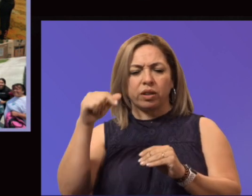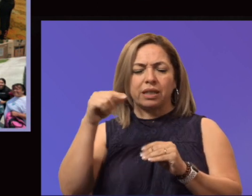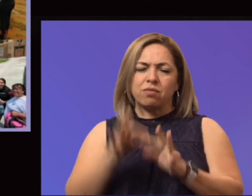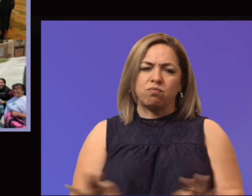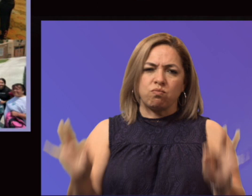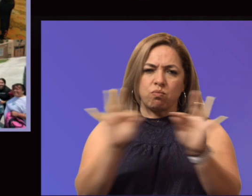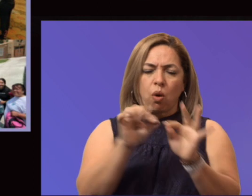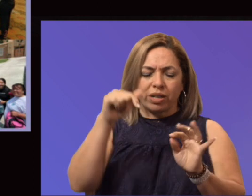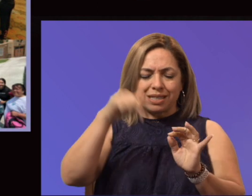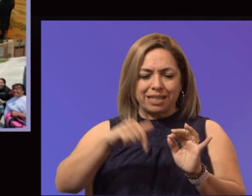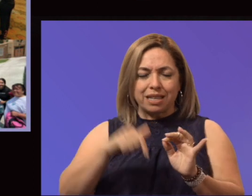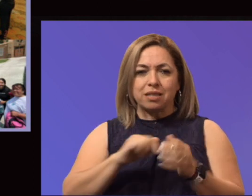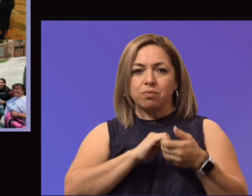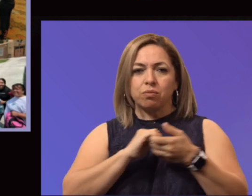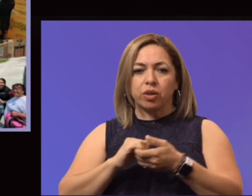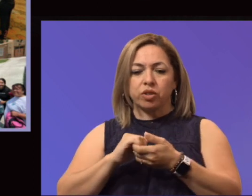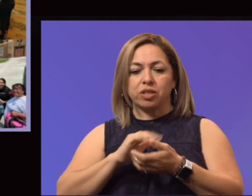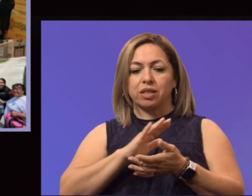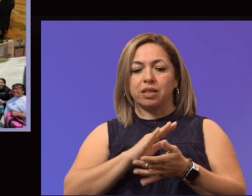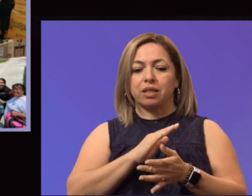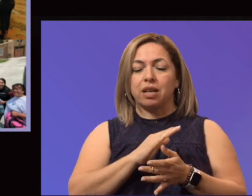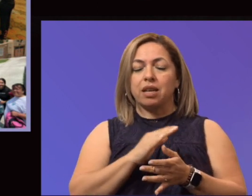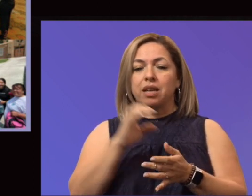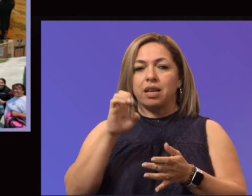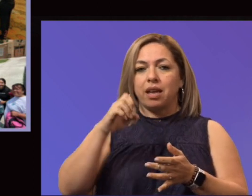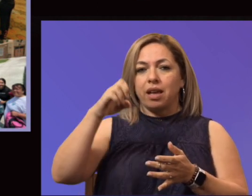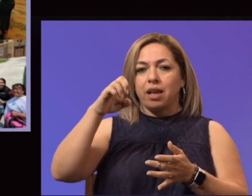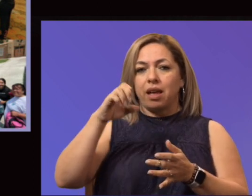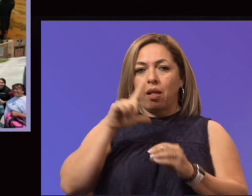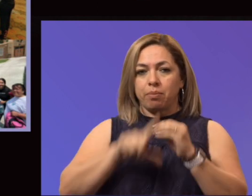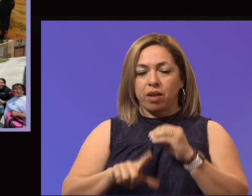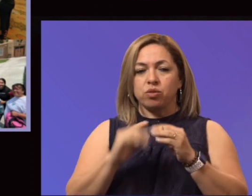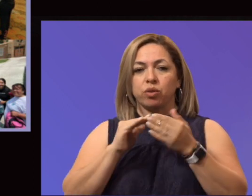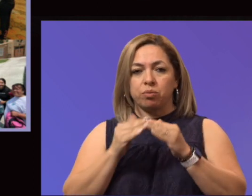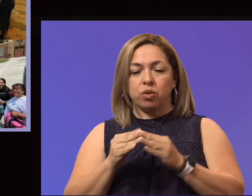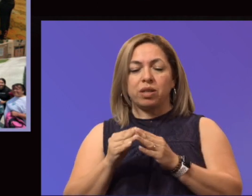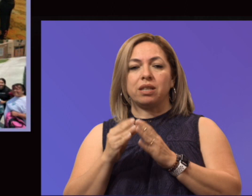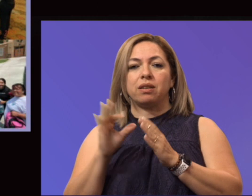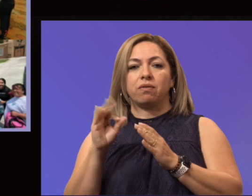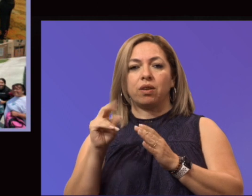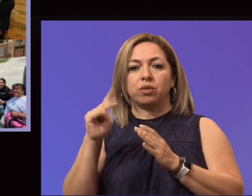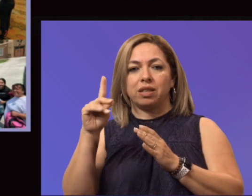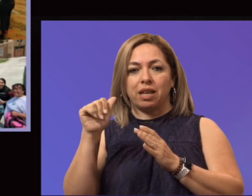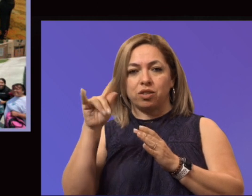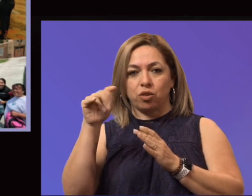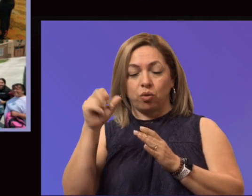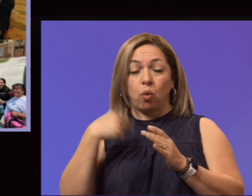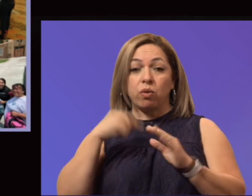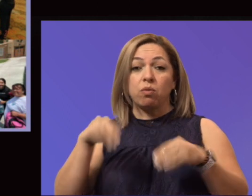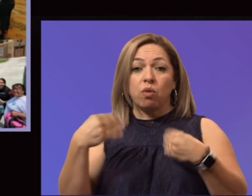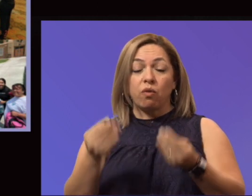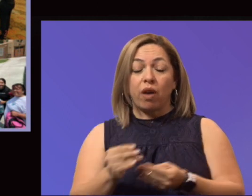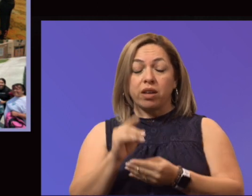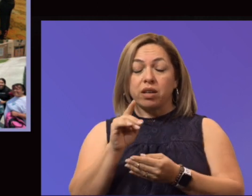in partnership with EPCC and El Paso Community Foundation, we were able to provide 1,350 backpacks that were delivered.